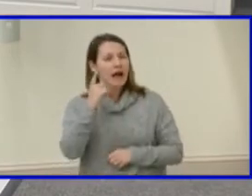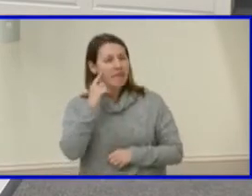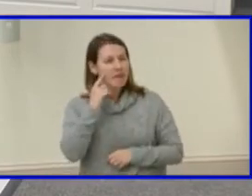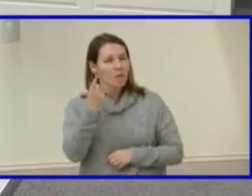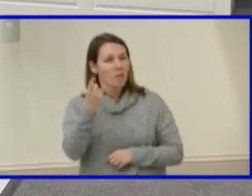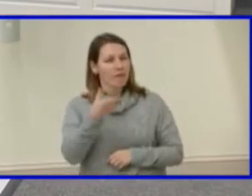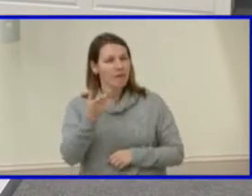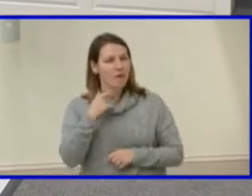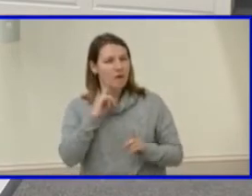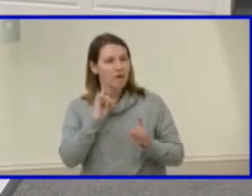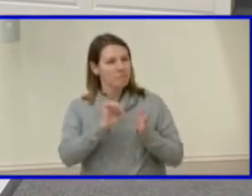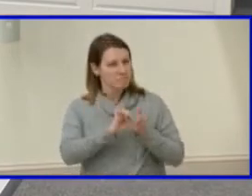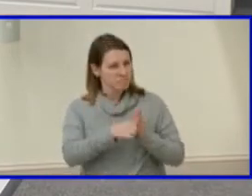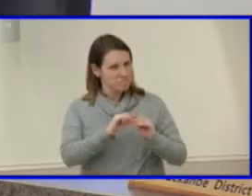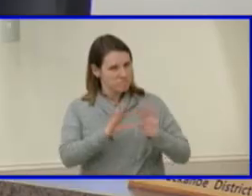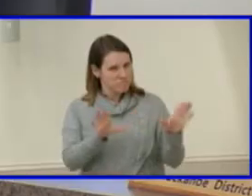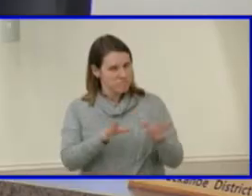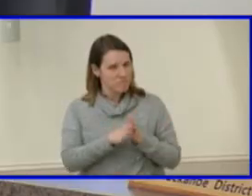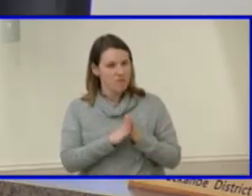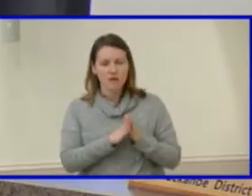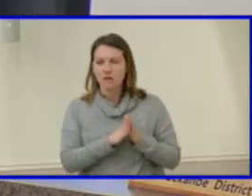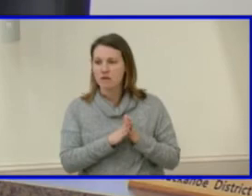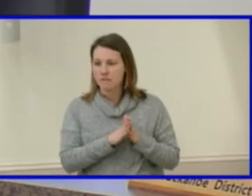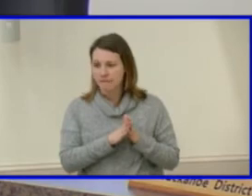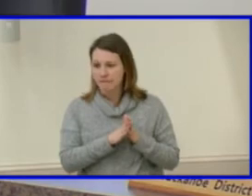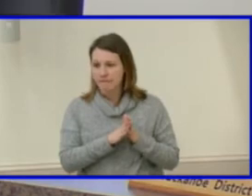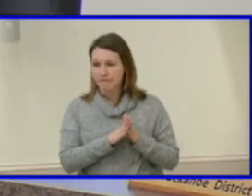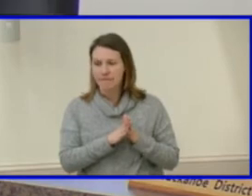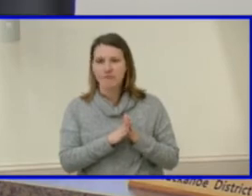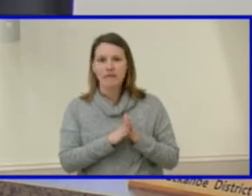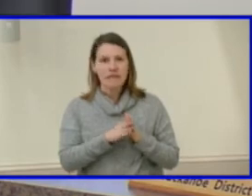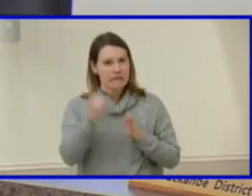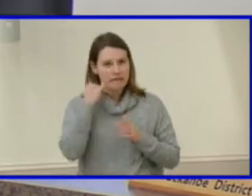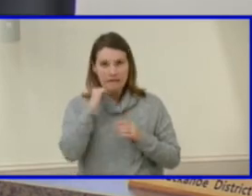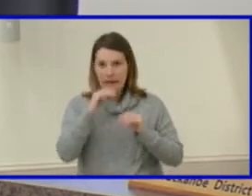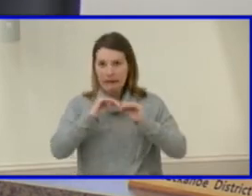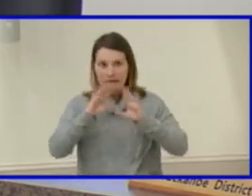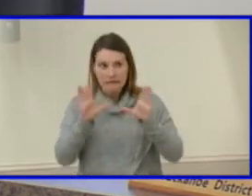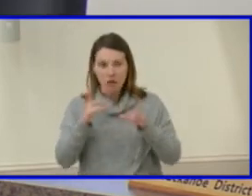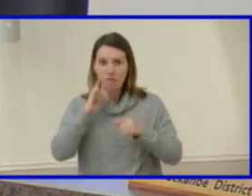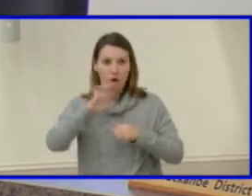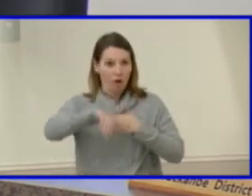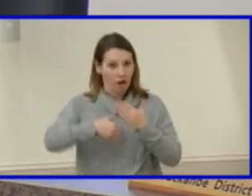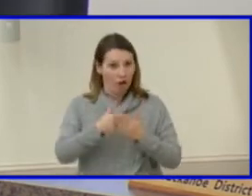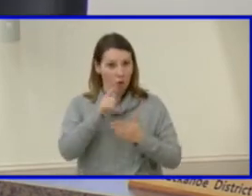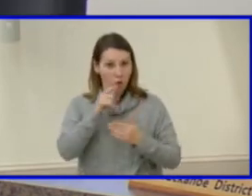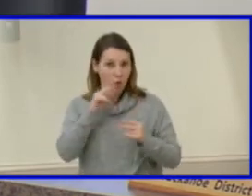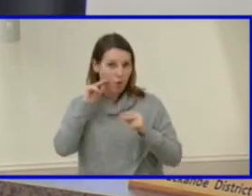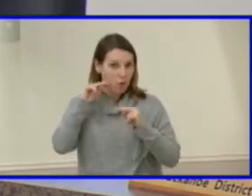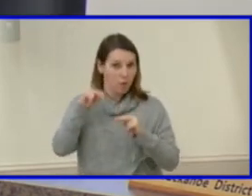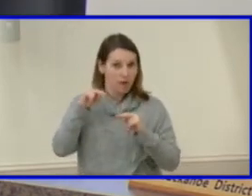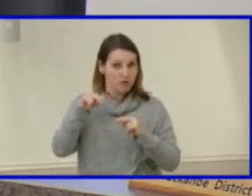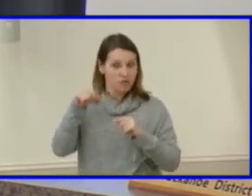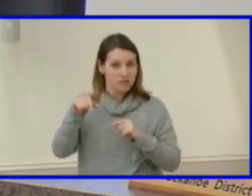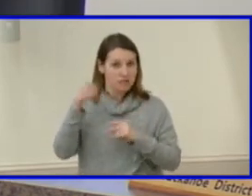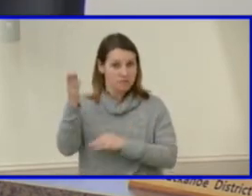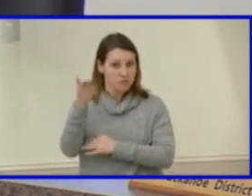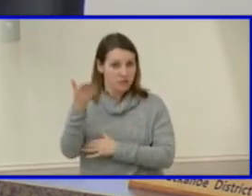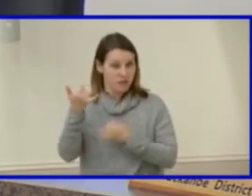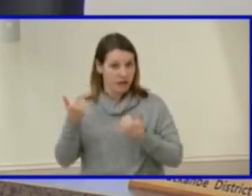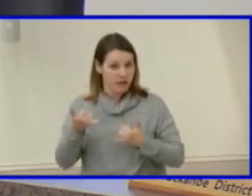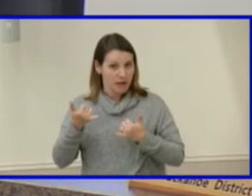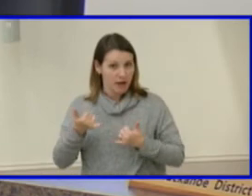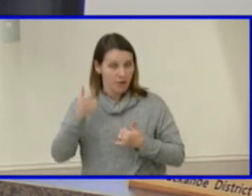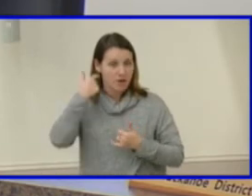point out as a point of clarification, in case this isn't expressly clear to all who are following the presentation and, and